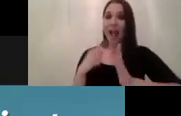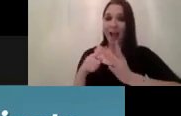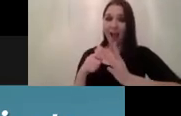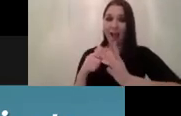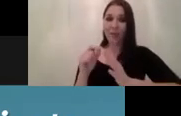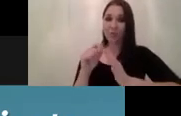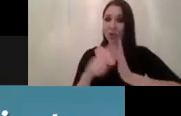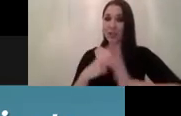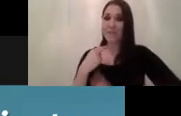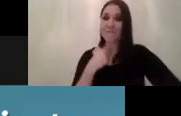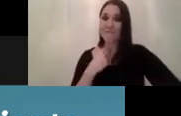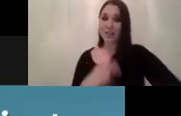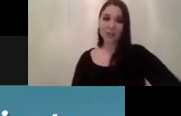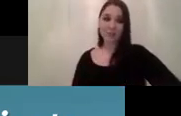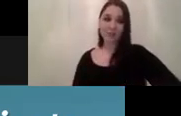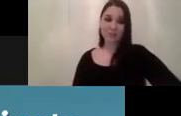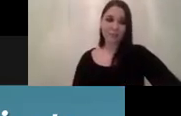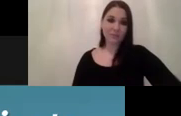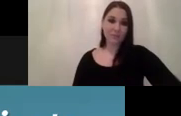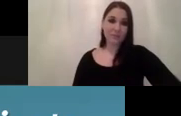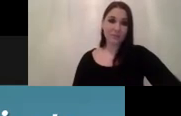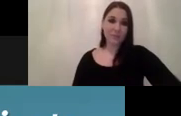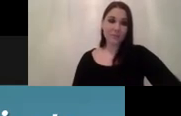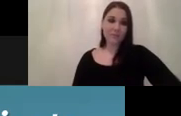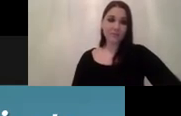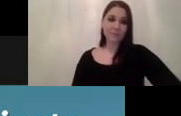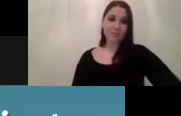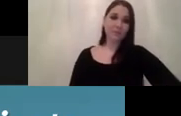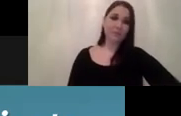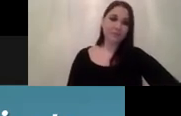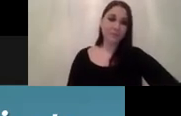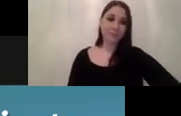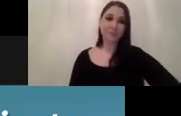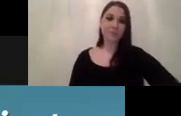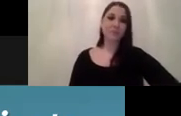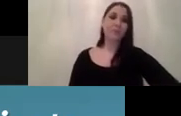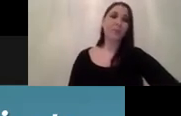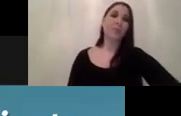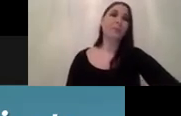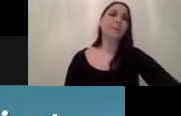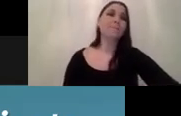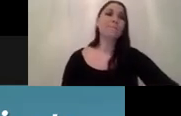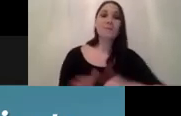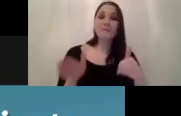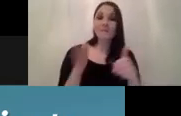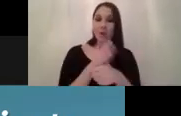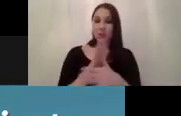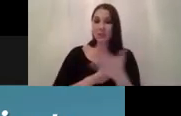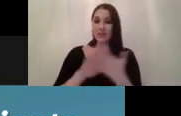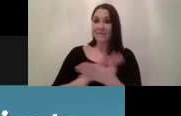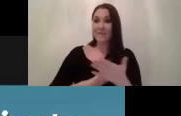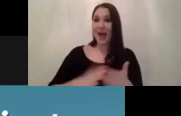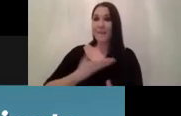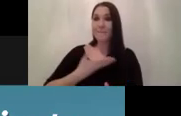now the machine learning workflow is for every product the same first you have to define the business case they need to